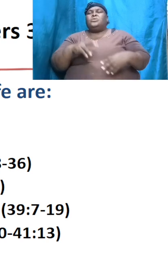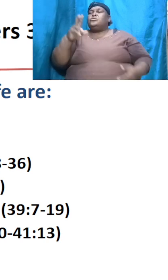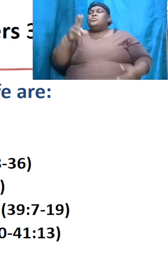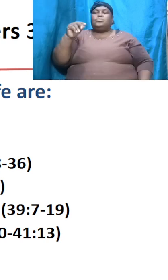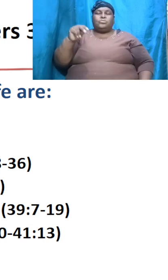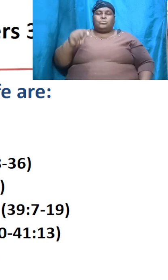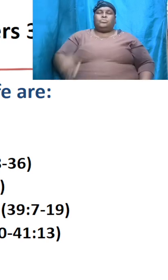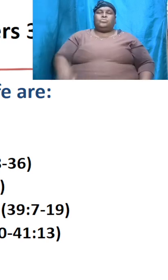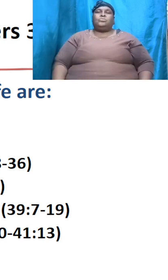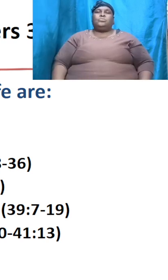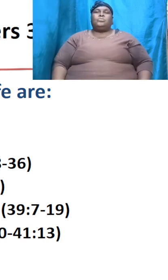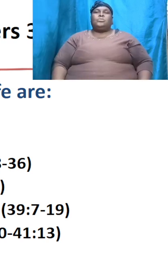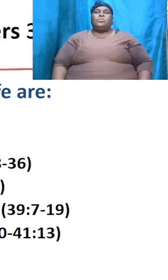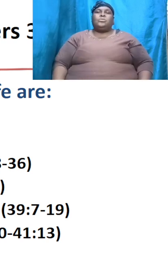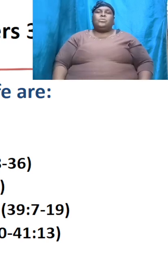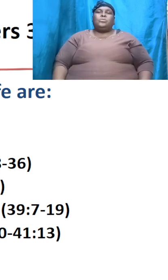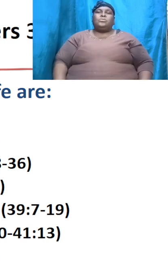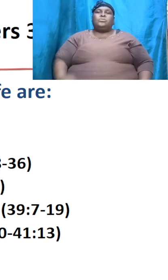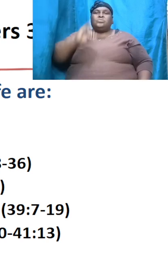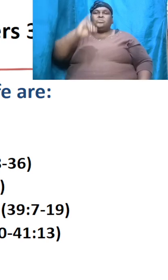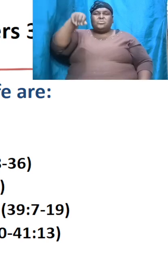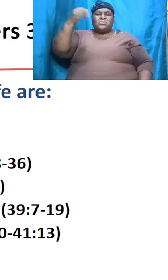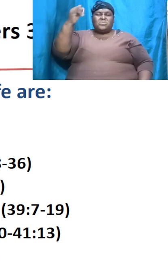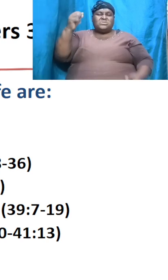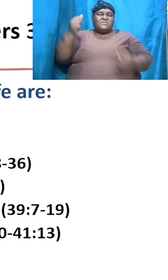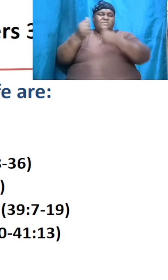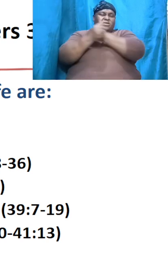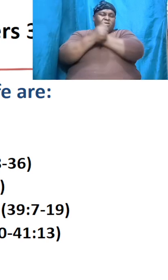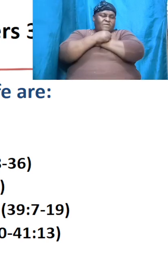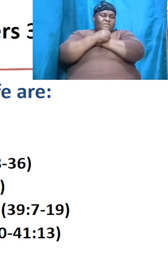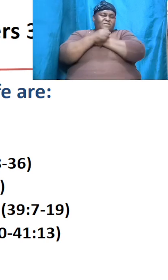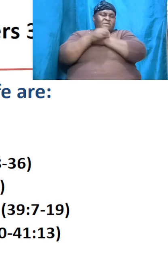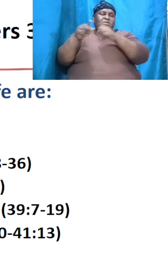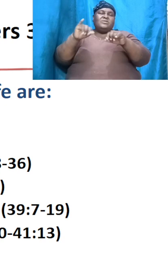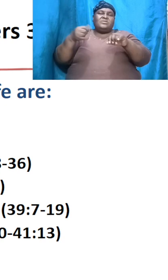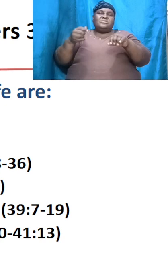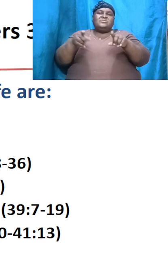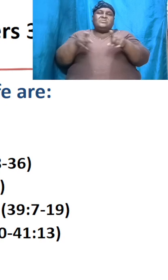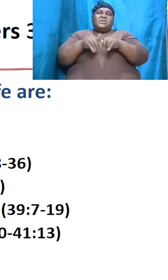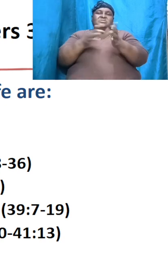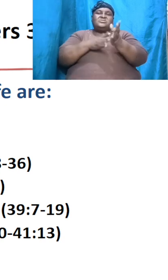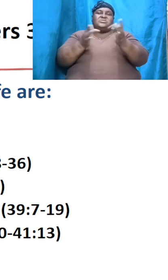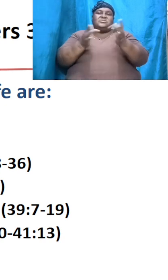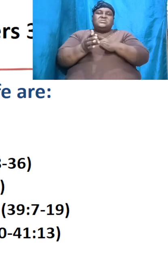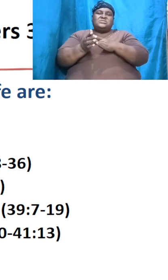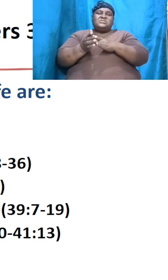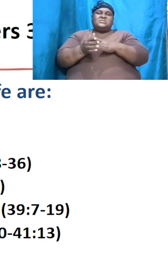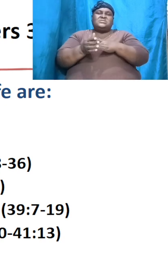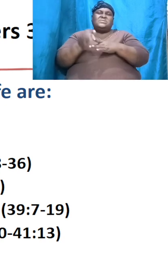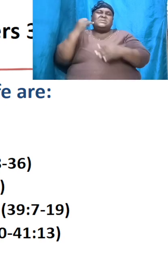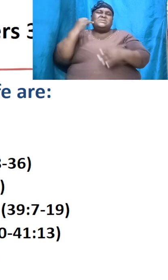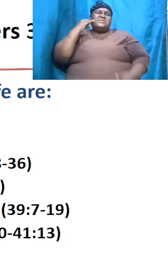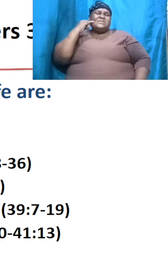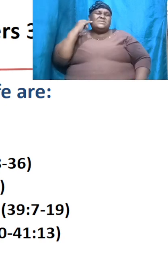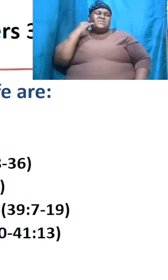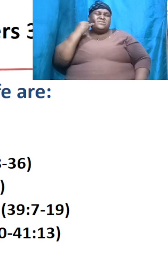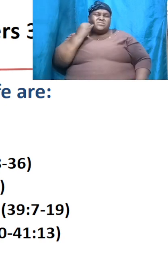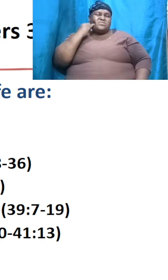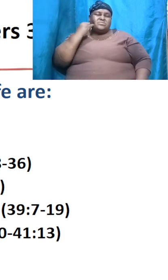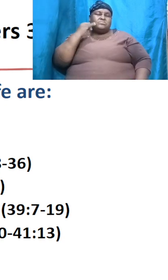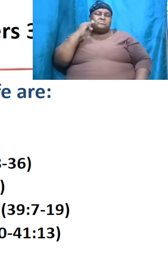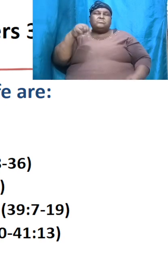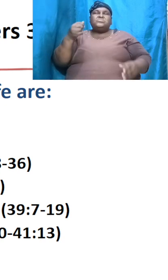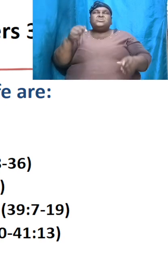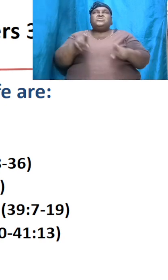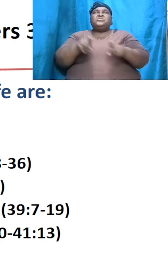looking at is that he was loved just as Jesus was he was envied by his brethren just like Jesus was